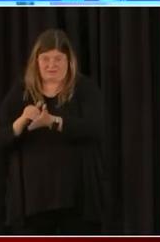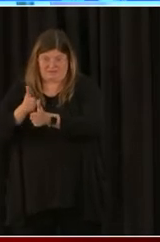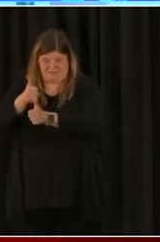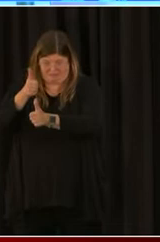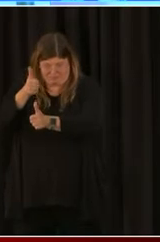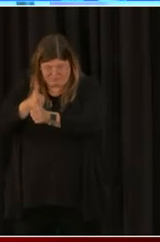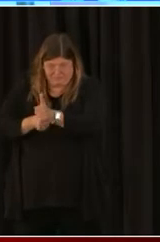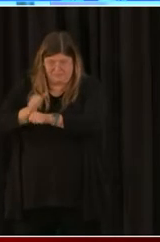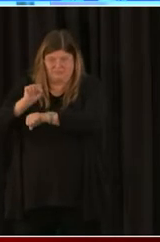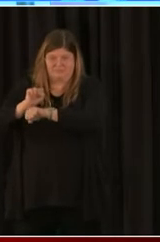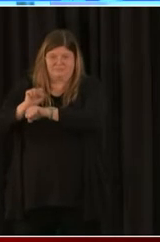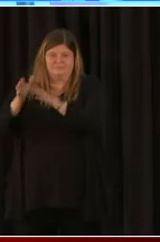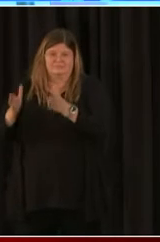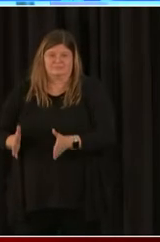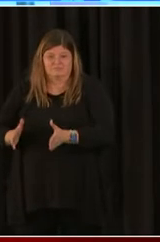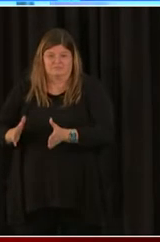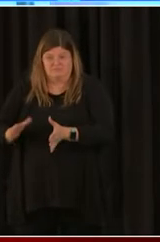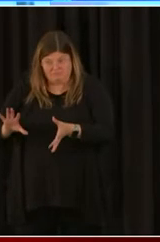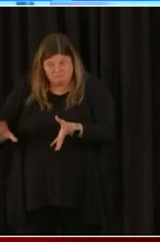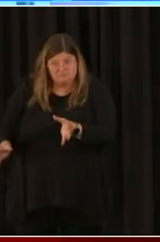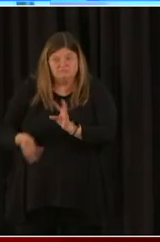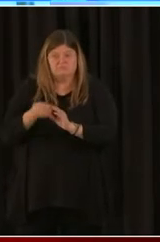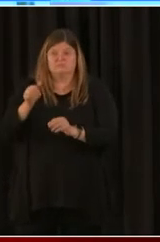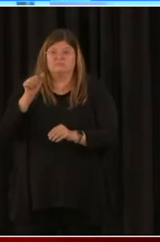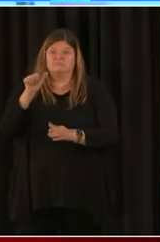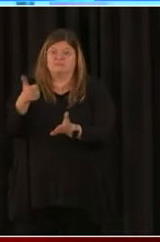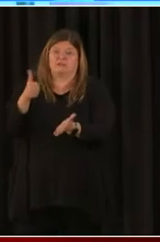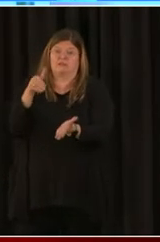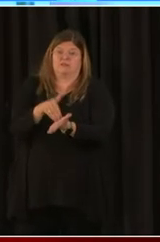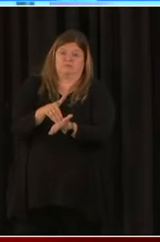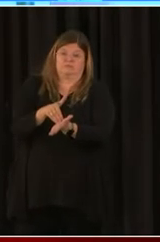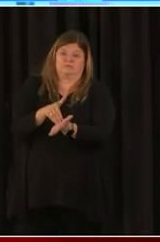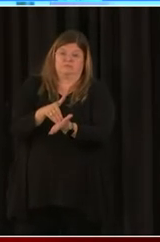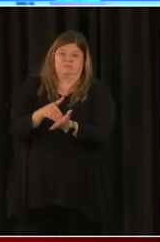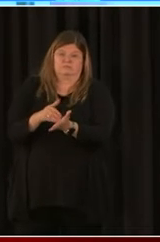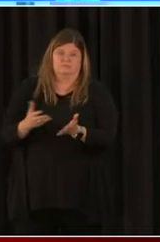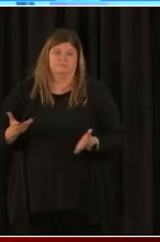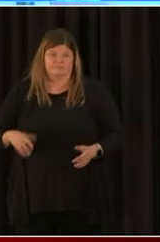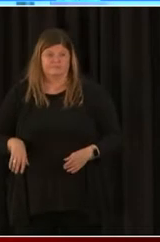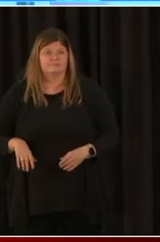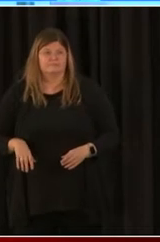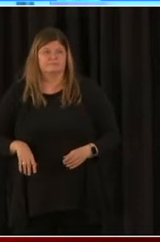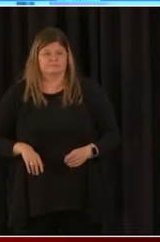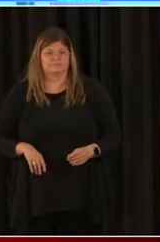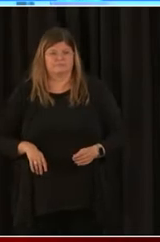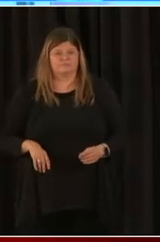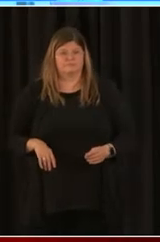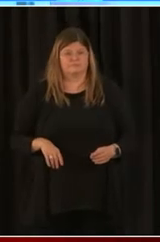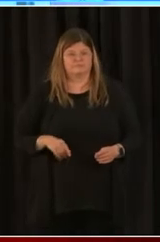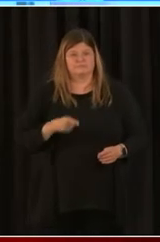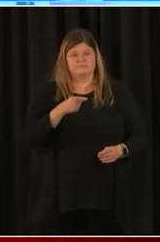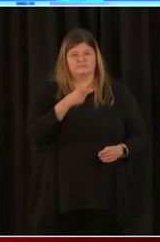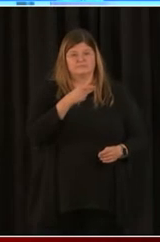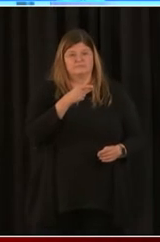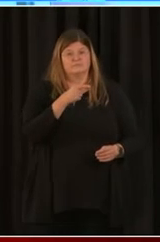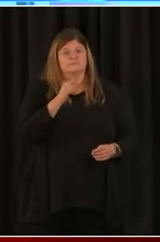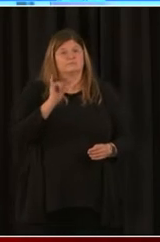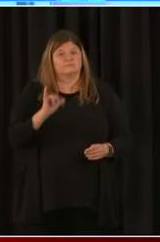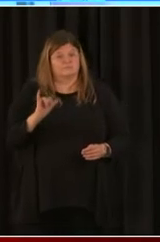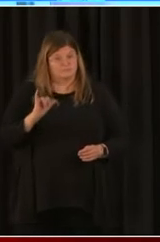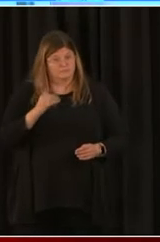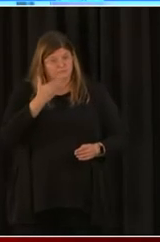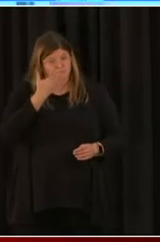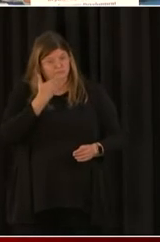to 10 employees to $10,000. So, Roderick, the sign of a good presentation is that some